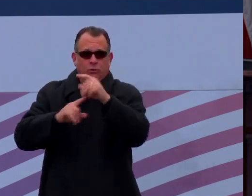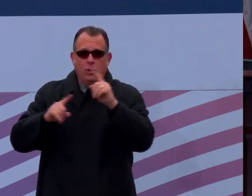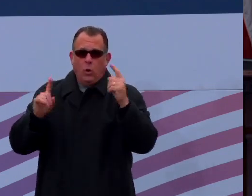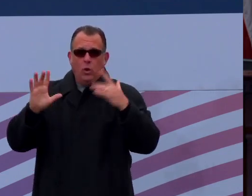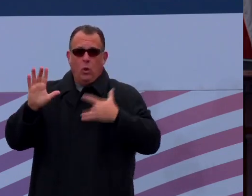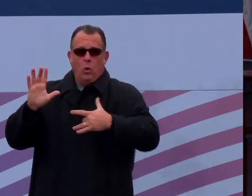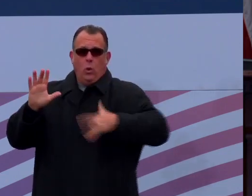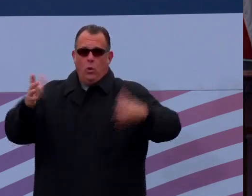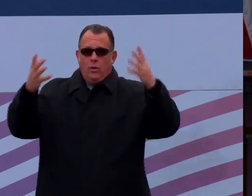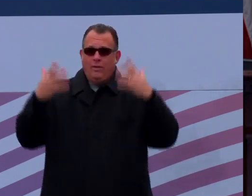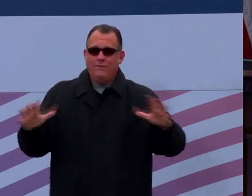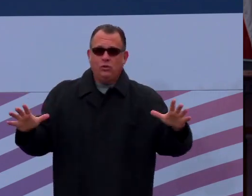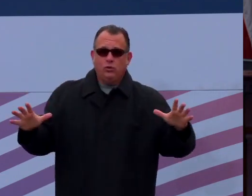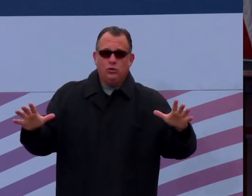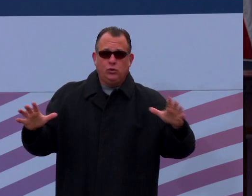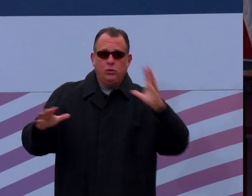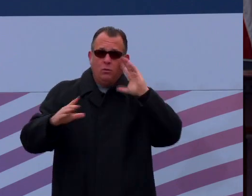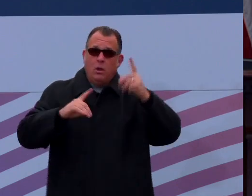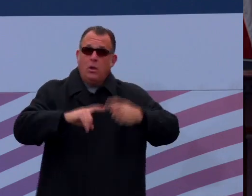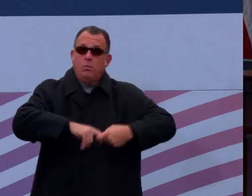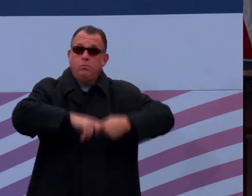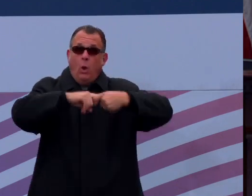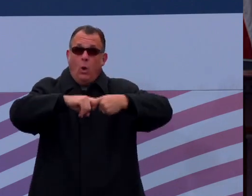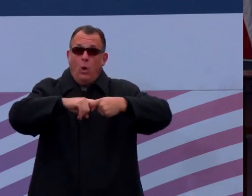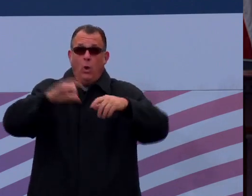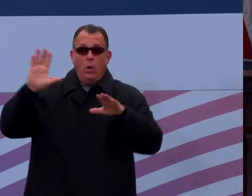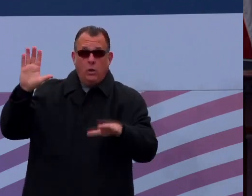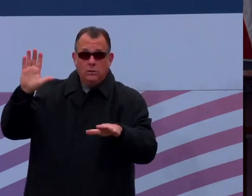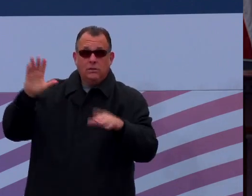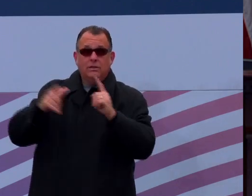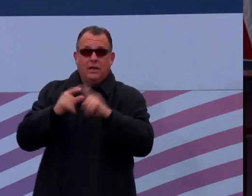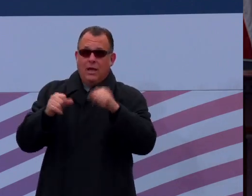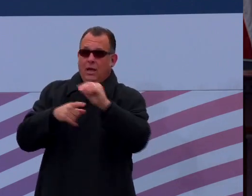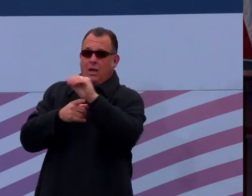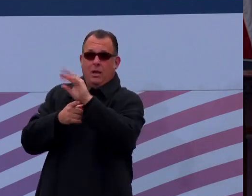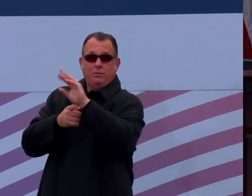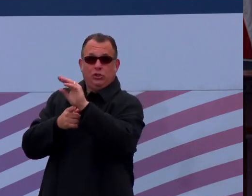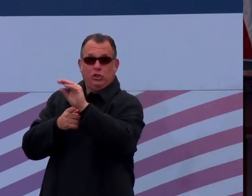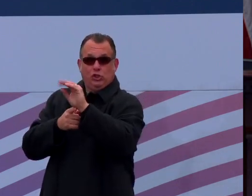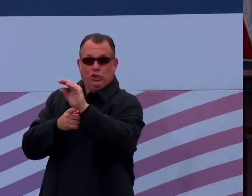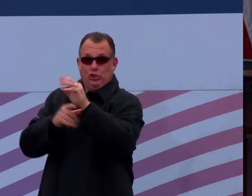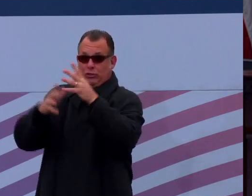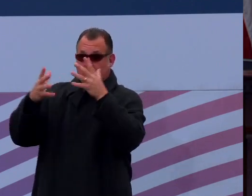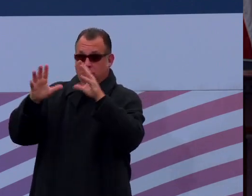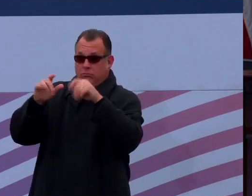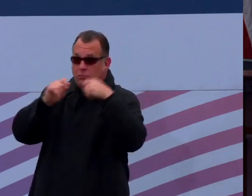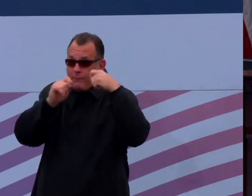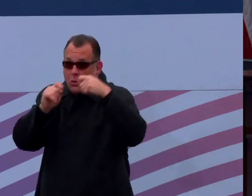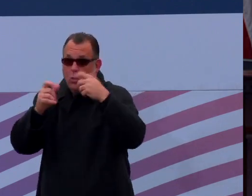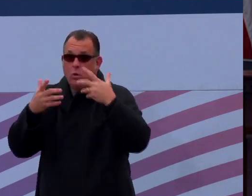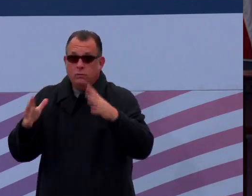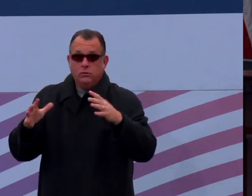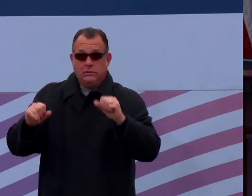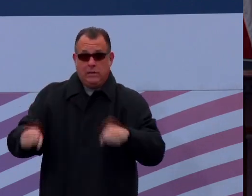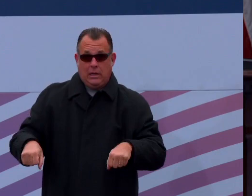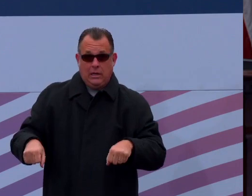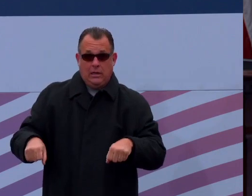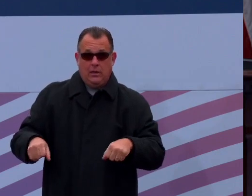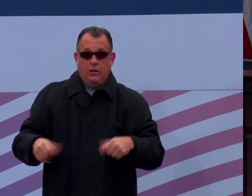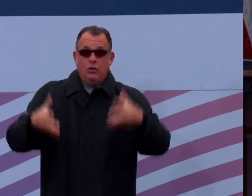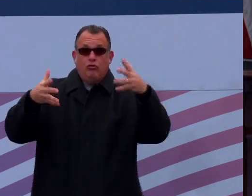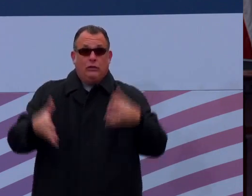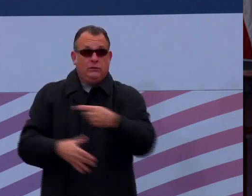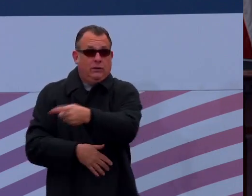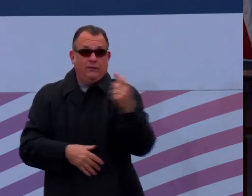will be a short pause in the proceedings so that the news photographers and others who so desire will be able to take photographs. The rest of us will be at ease